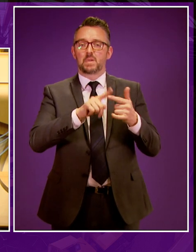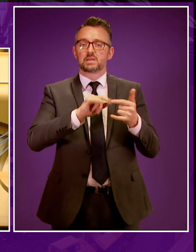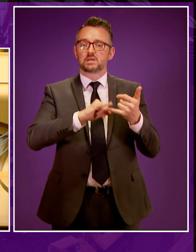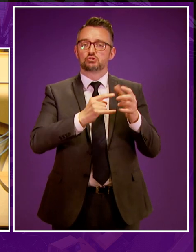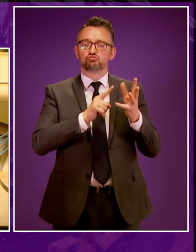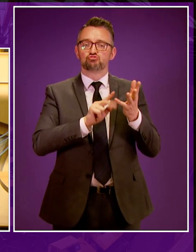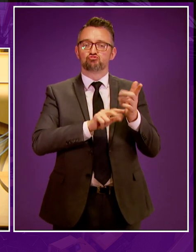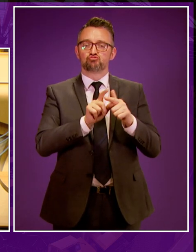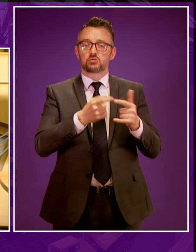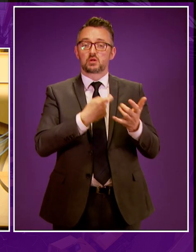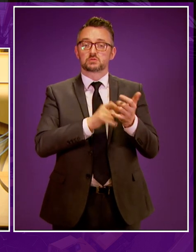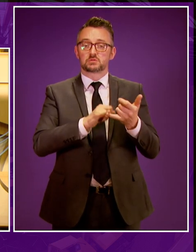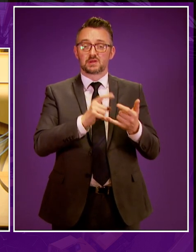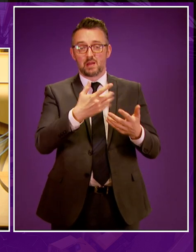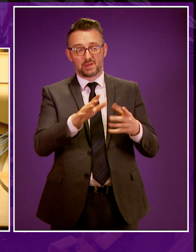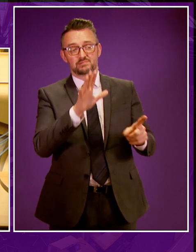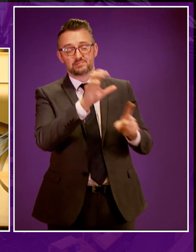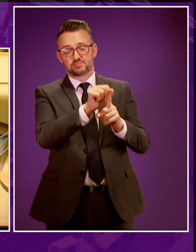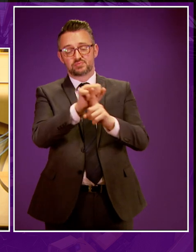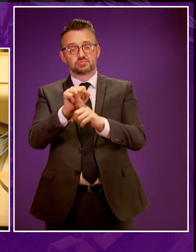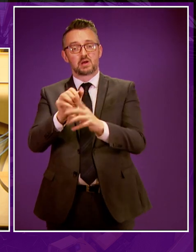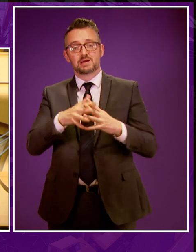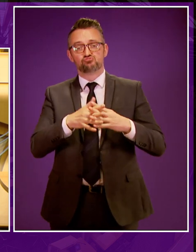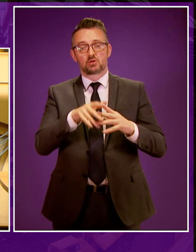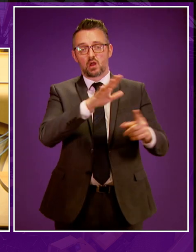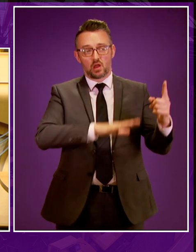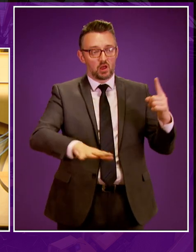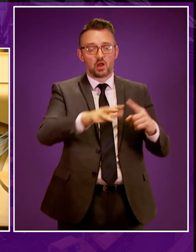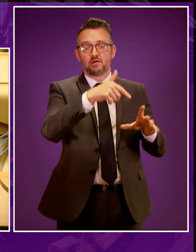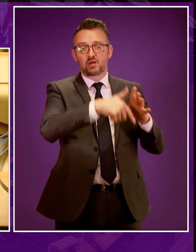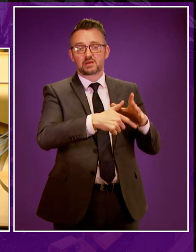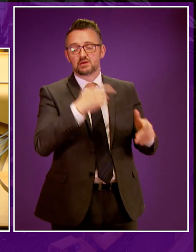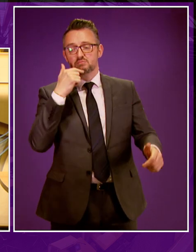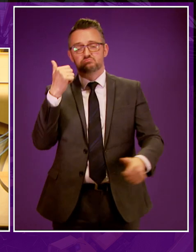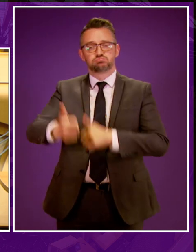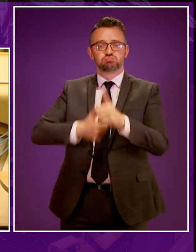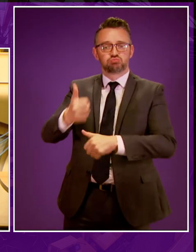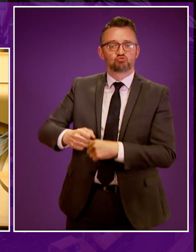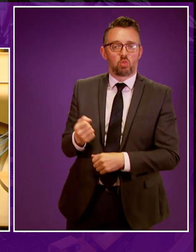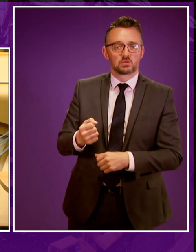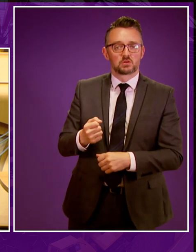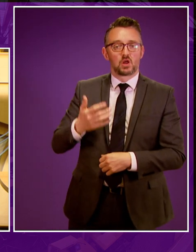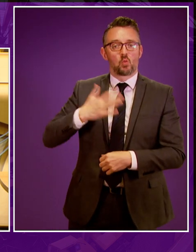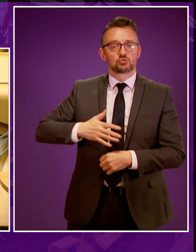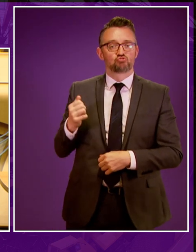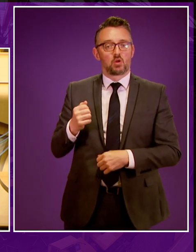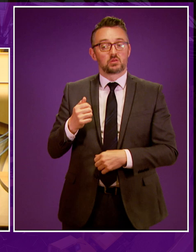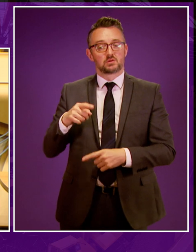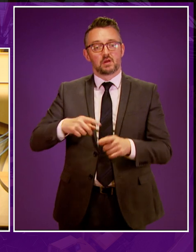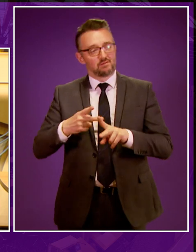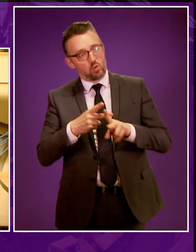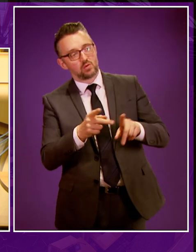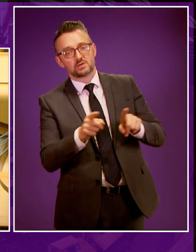who's seen firsthand the impact of fracking across the pond, praised Scotland, and challenged his own country to follow our lead.